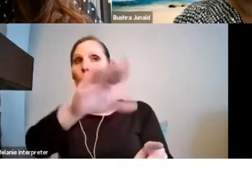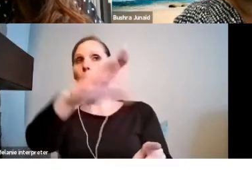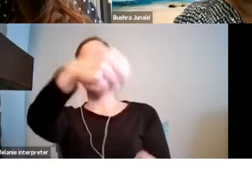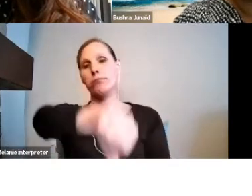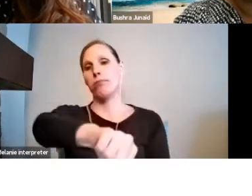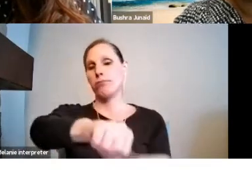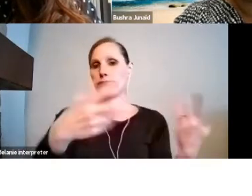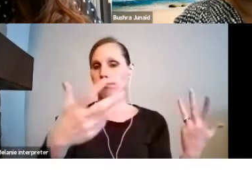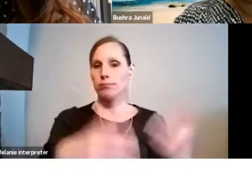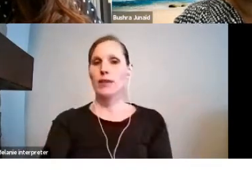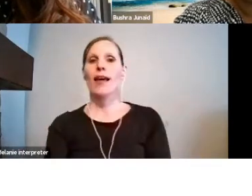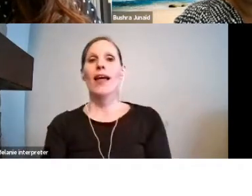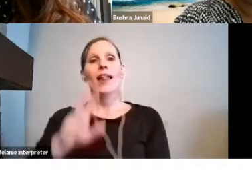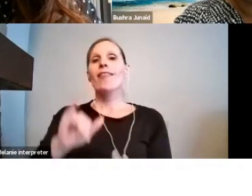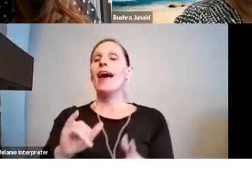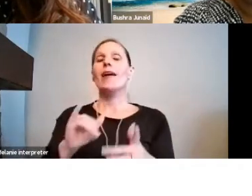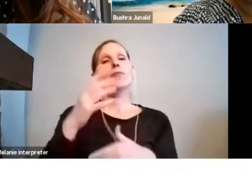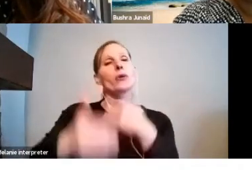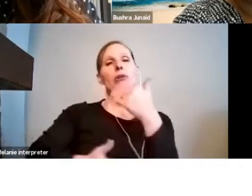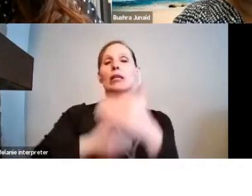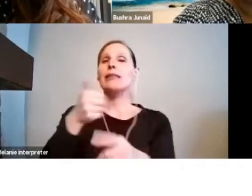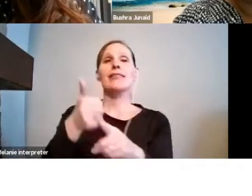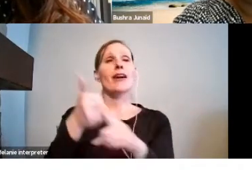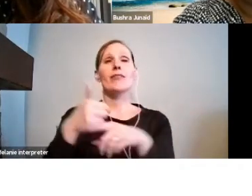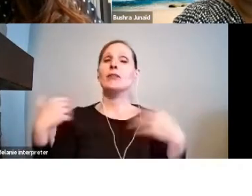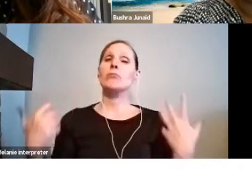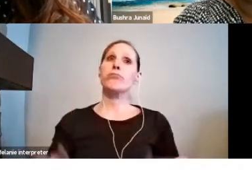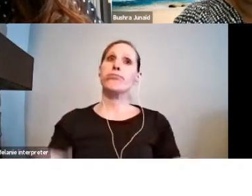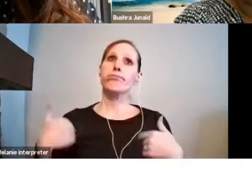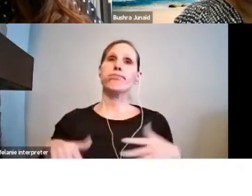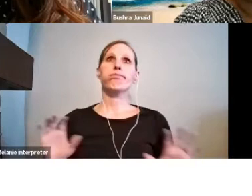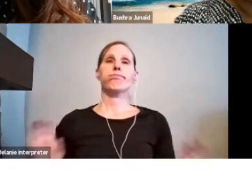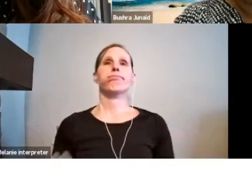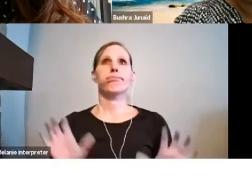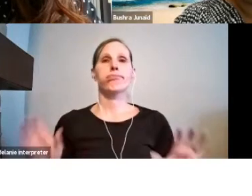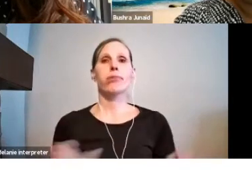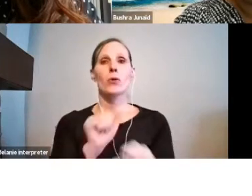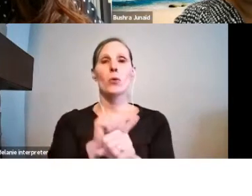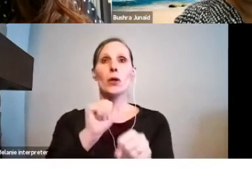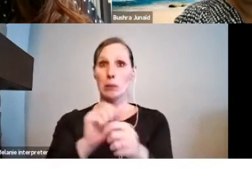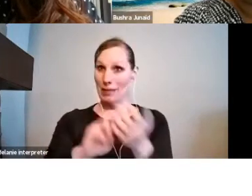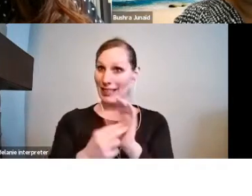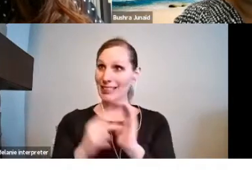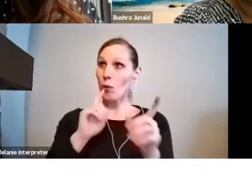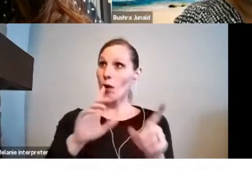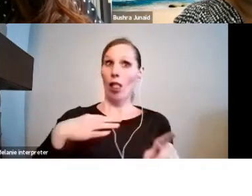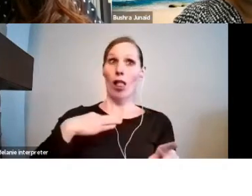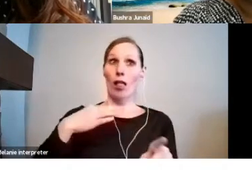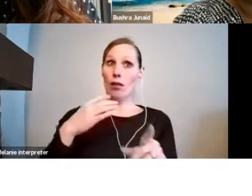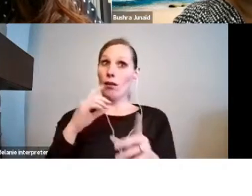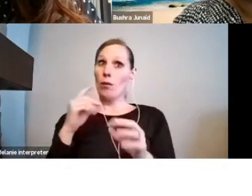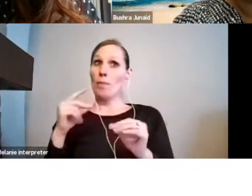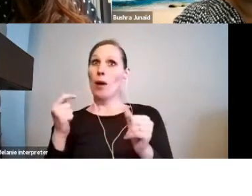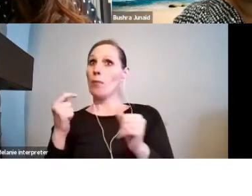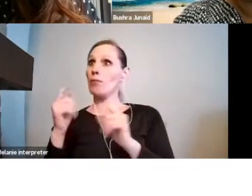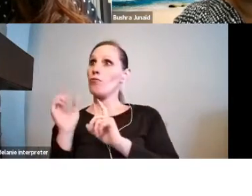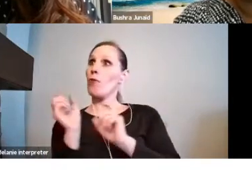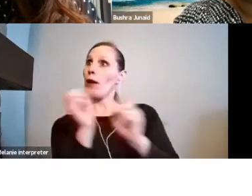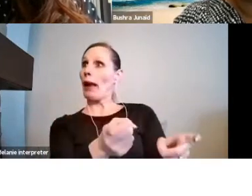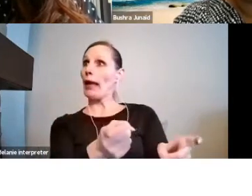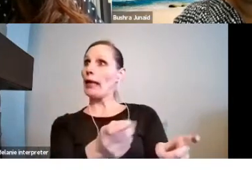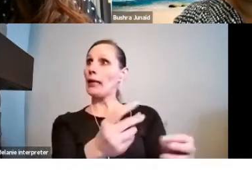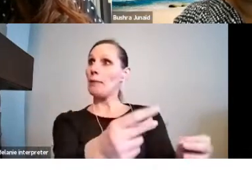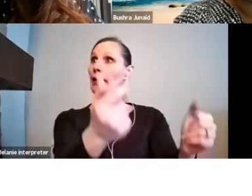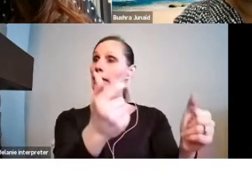you can see, the grant process takes time. Grants are not meant to provide immediate financial support. Grants support